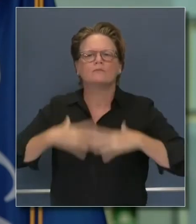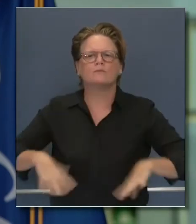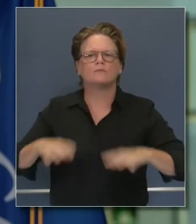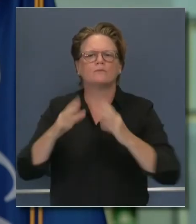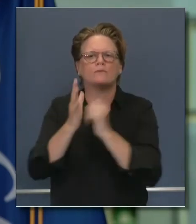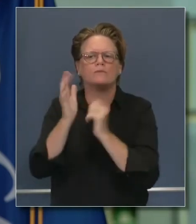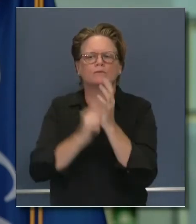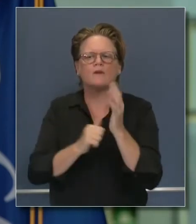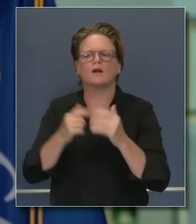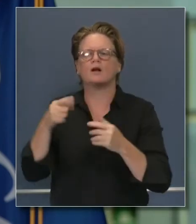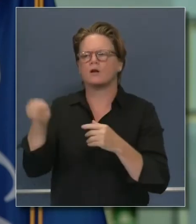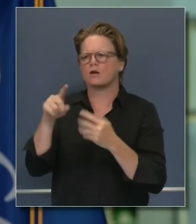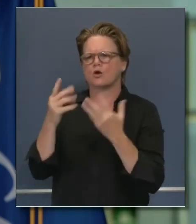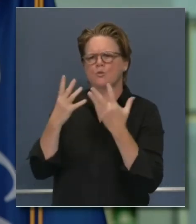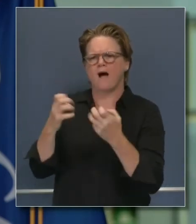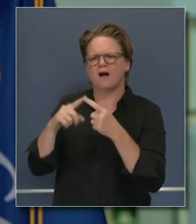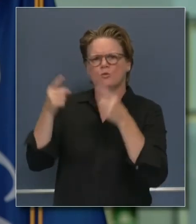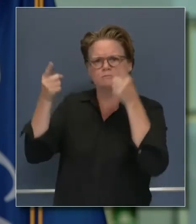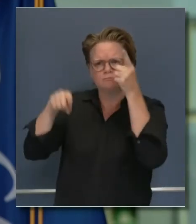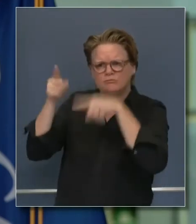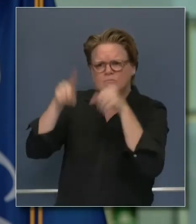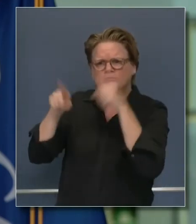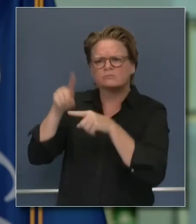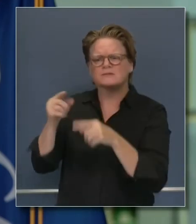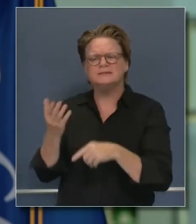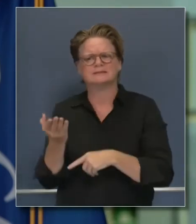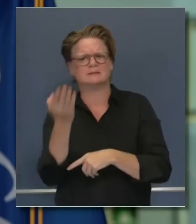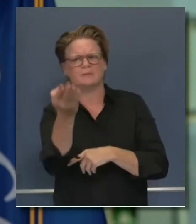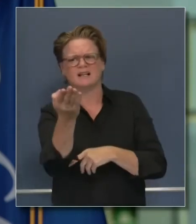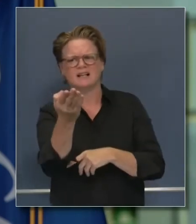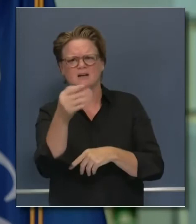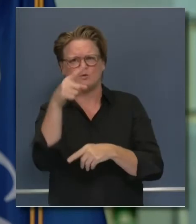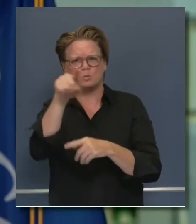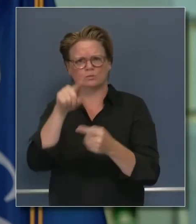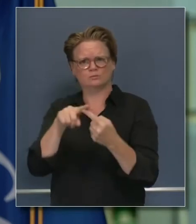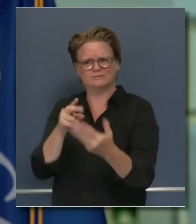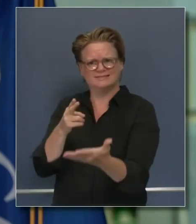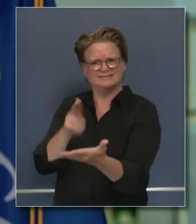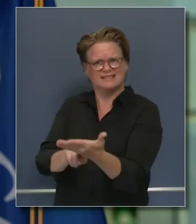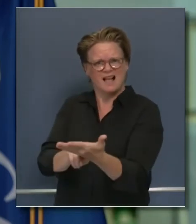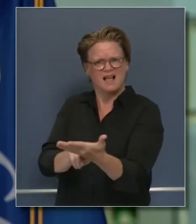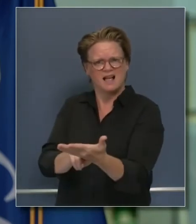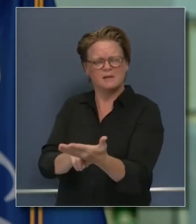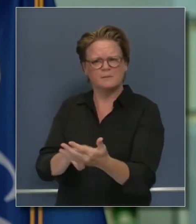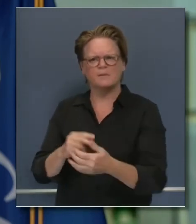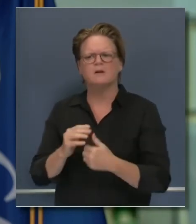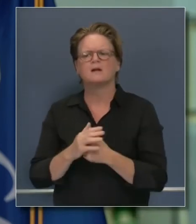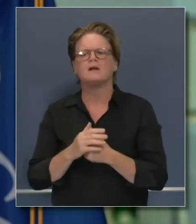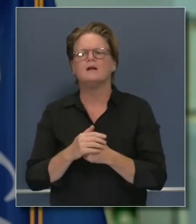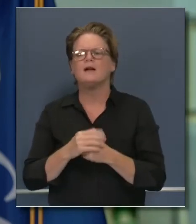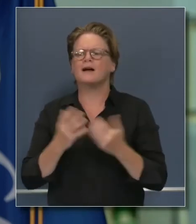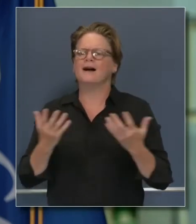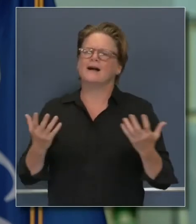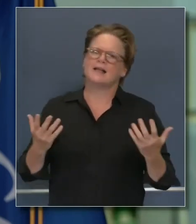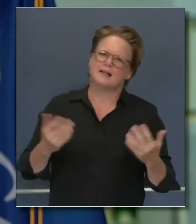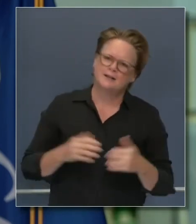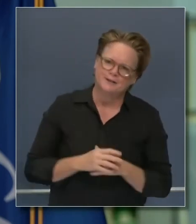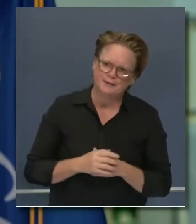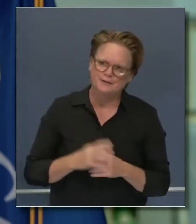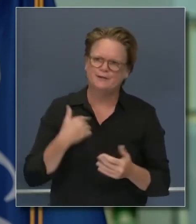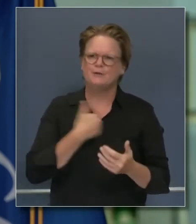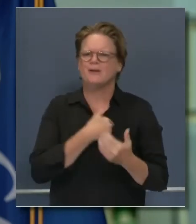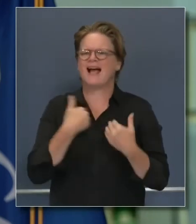the pandemic in the next few days? Well, we've been working to look at – we've got hundreds of bills. We're currently in discussions and negotiations with